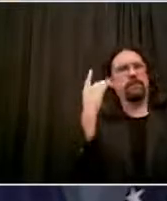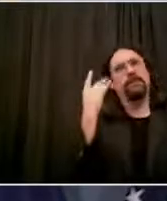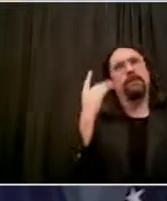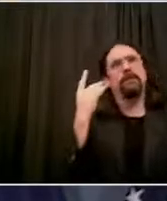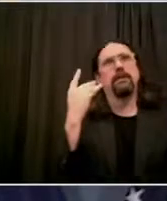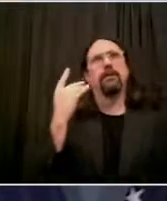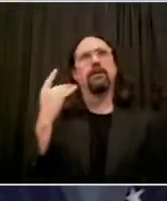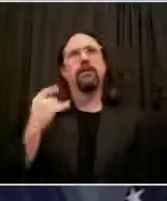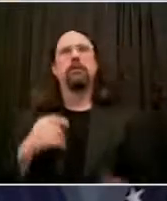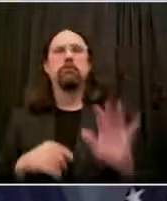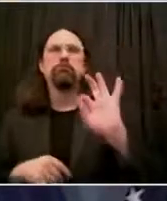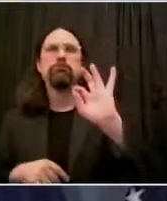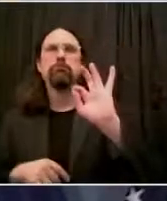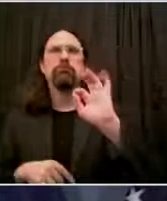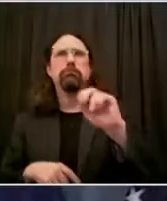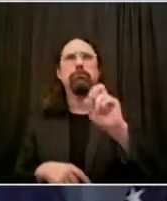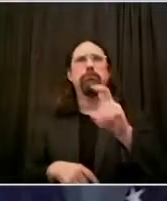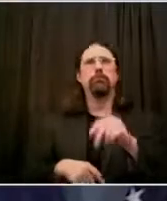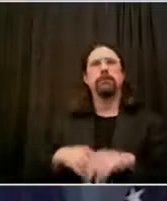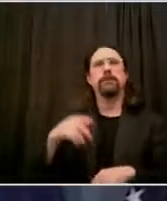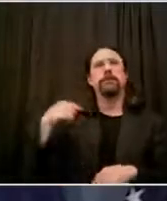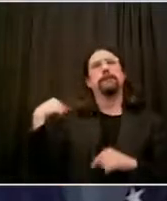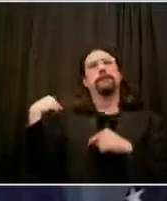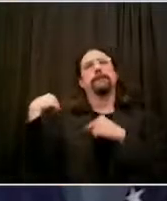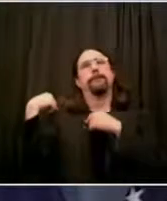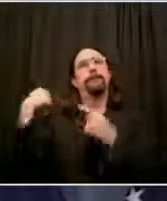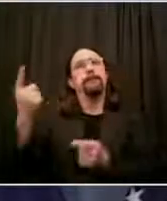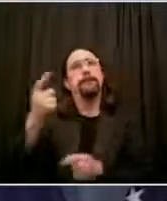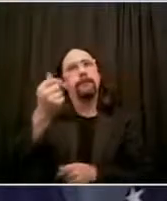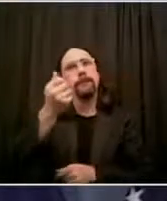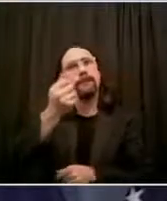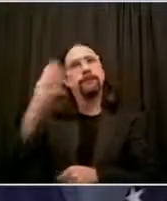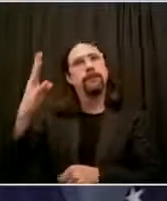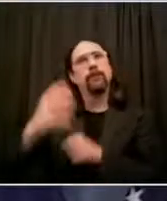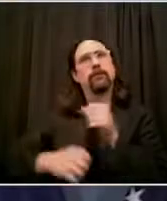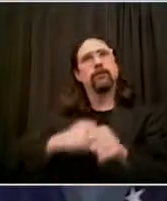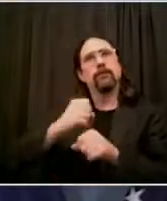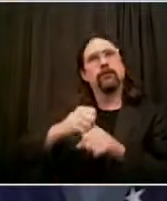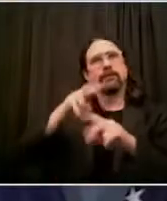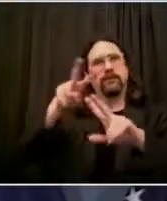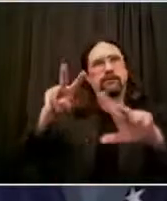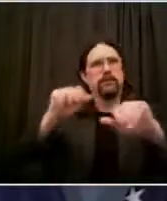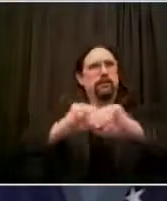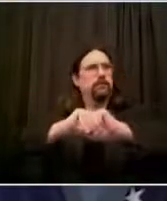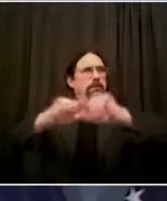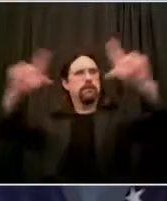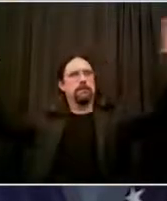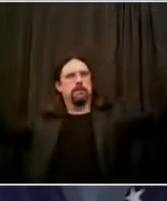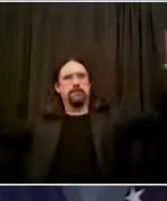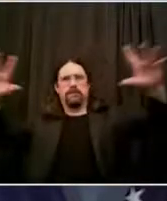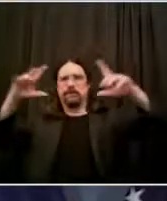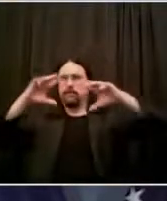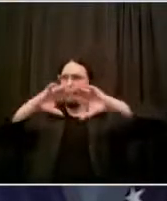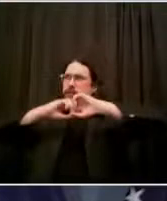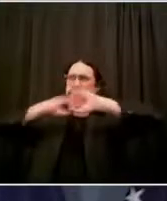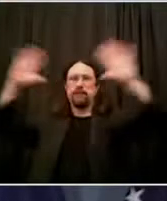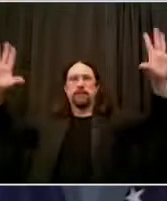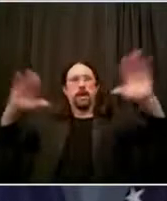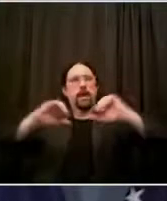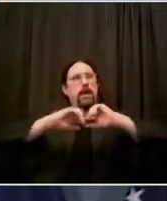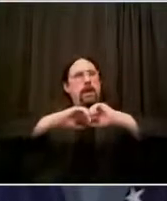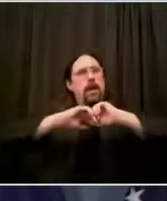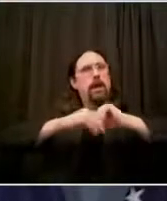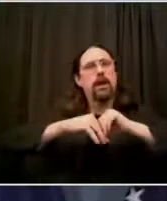the 1950s, and we're able to look at a whole bigger agenda. But I want to be clear that in the